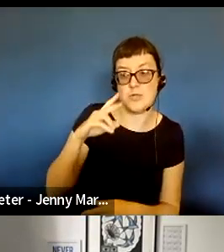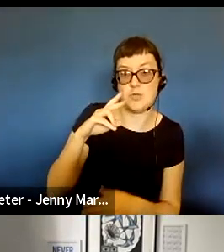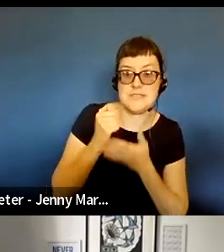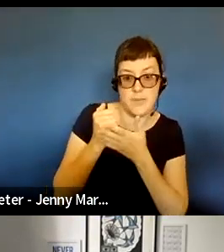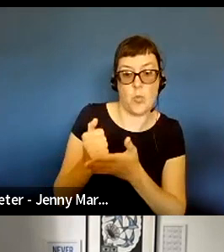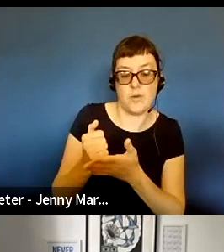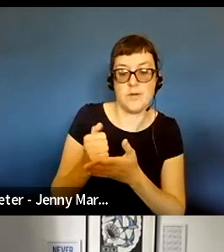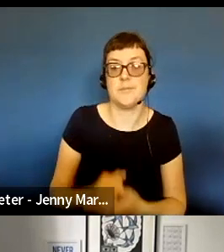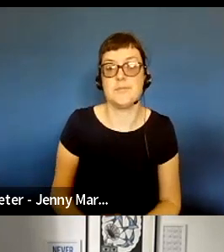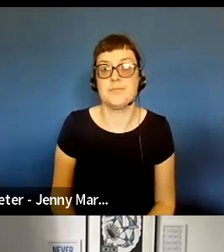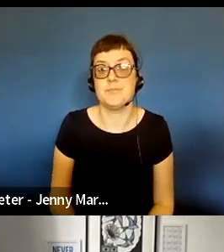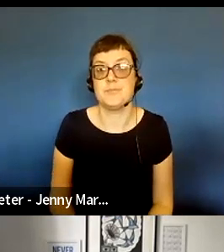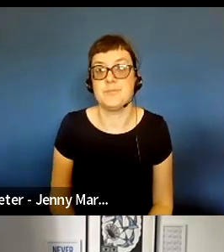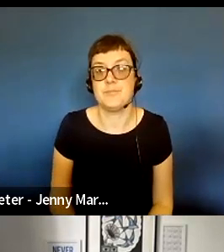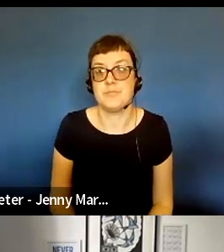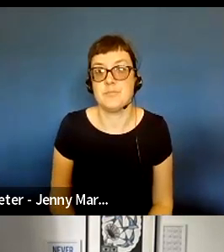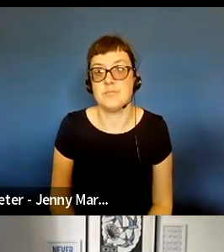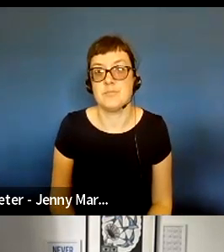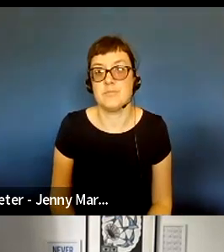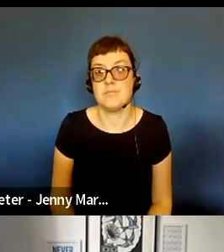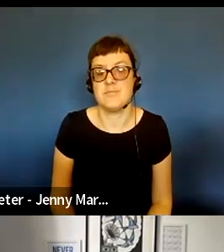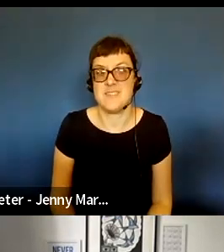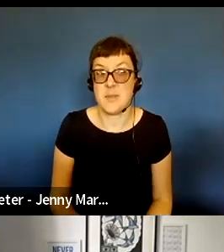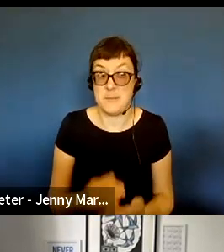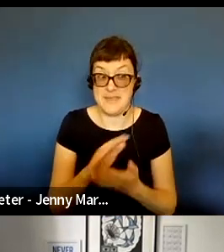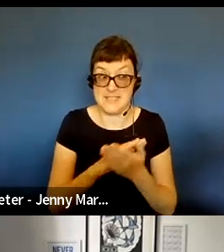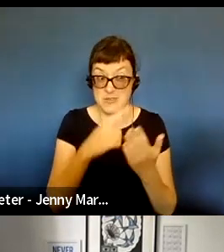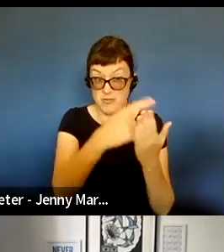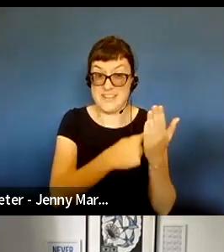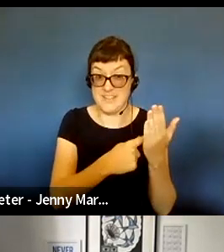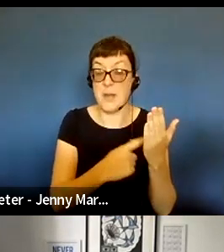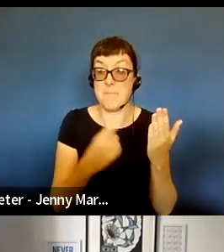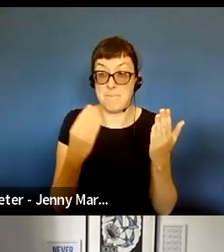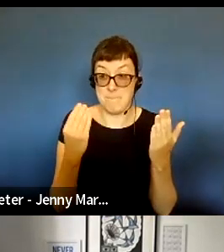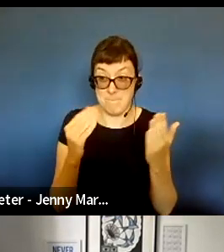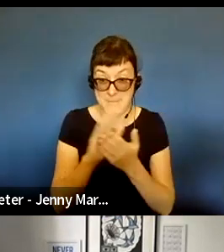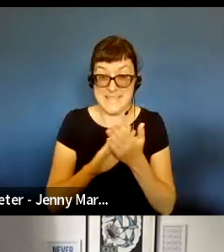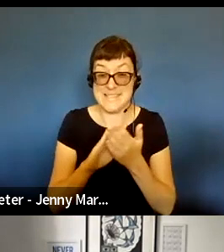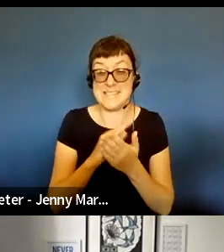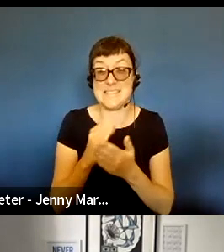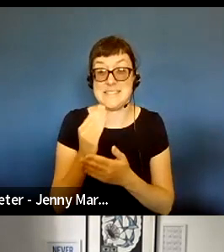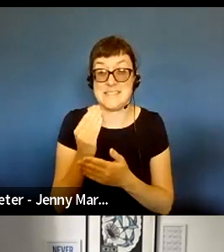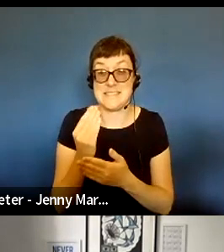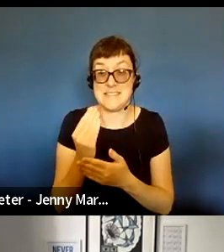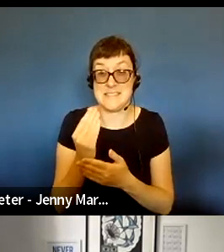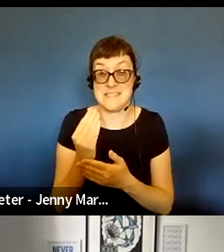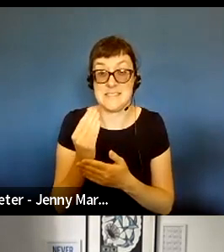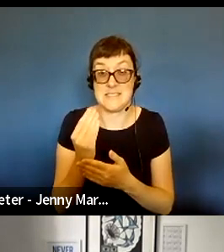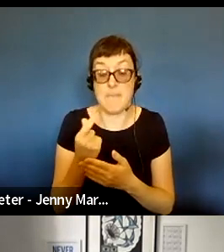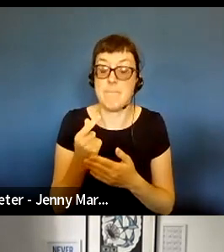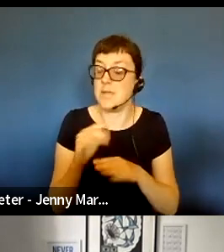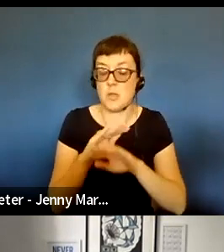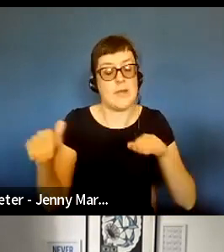through it. So criteria by its definition does start to exclude